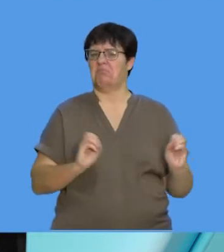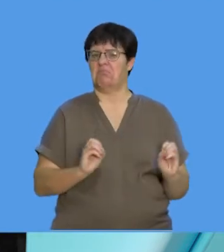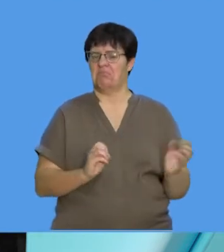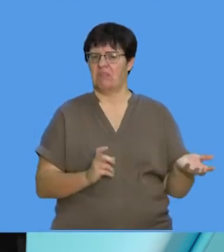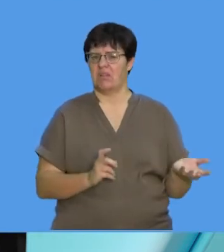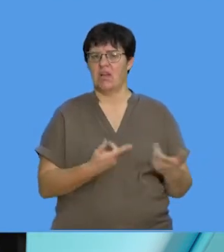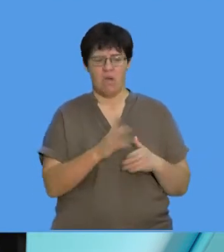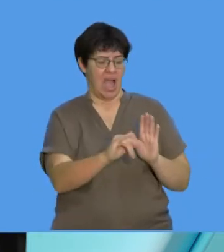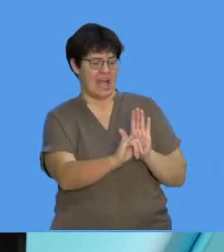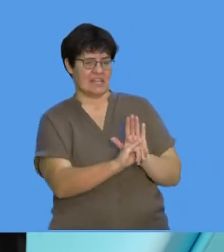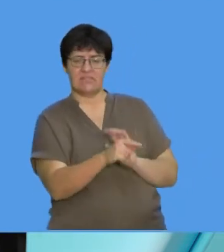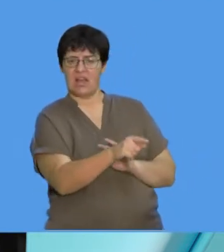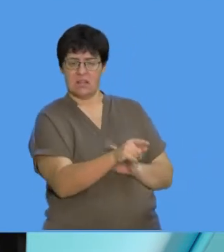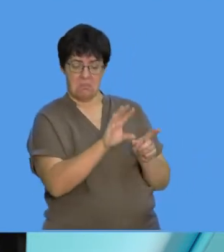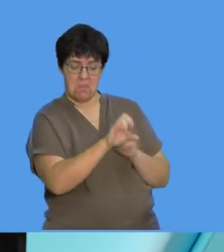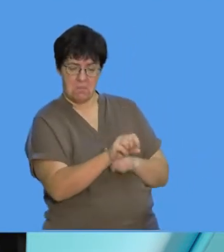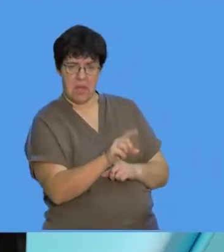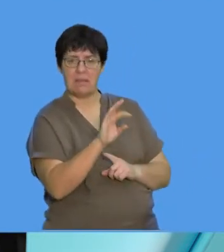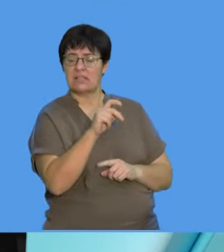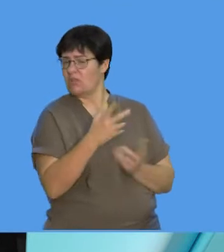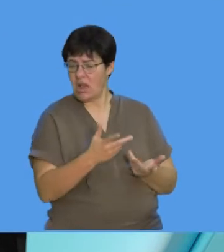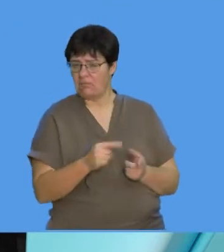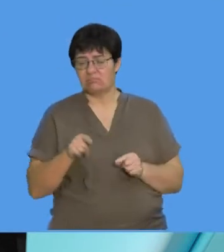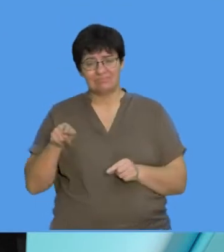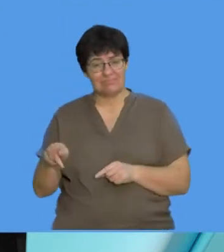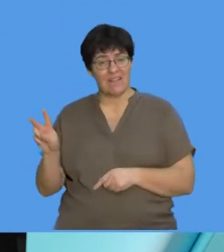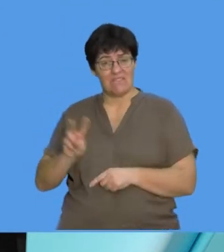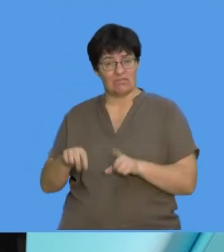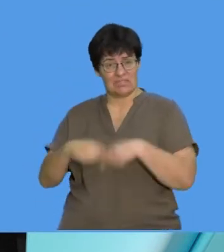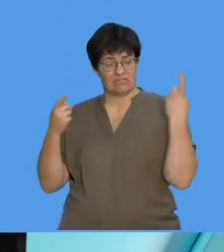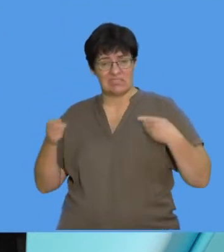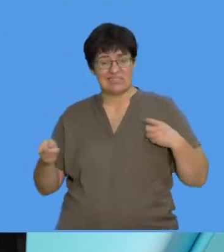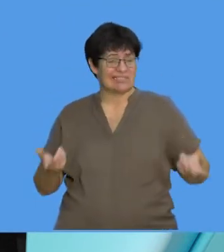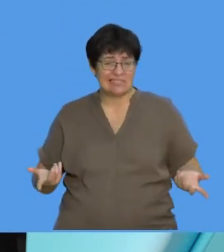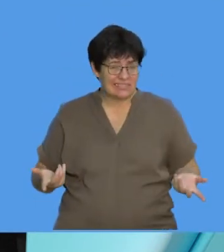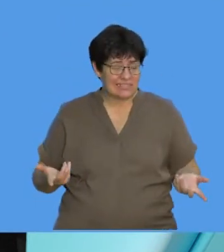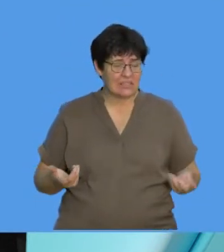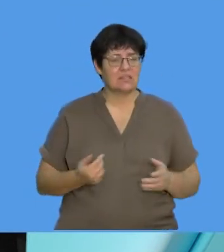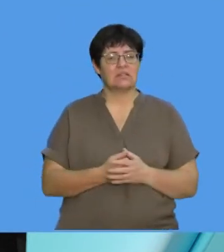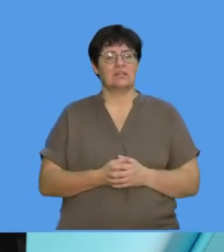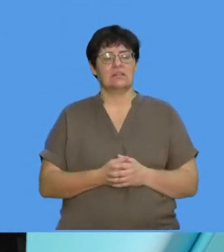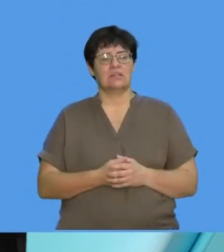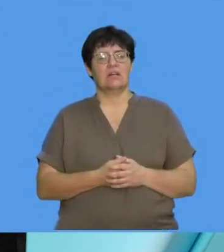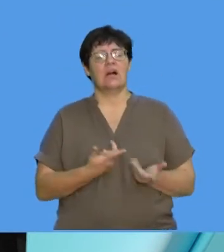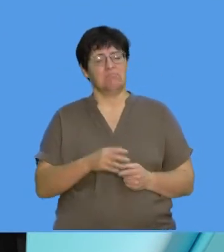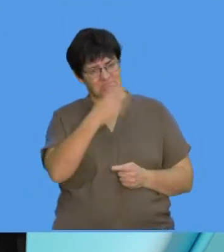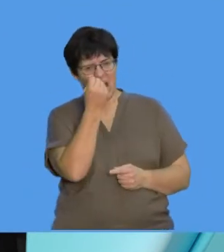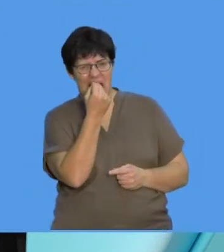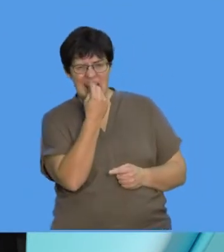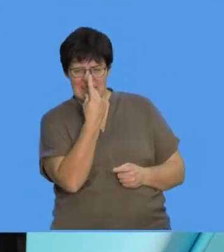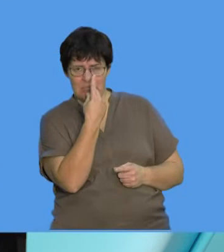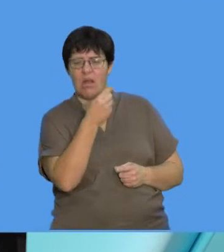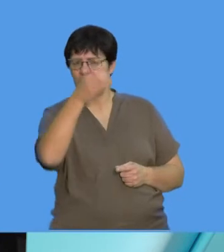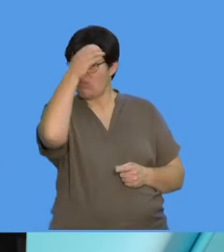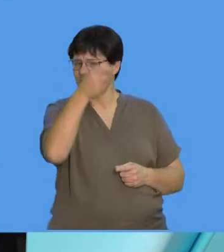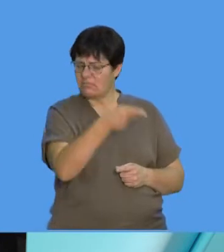identify that it's a bacteria? How is it different to the other microorganisms that we look at? Do you understand the